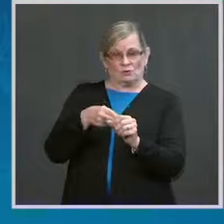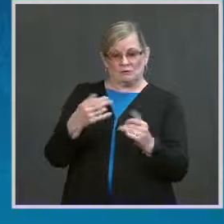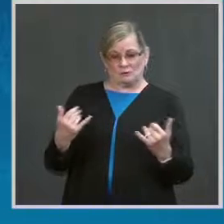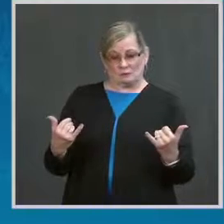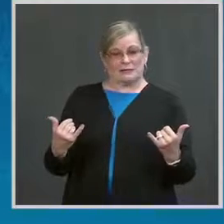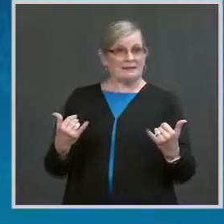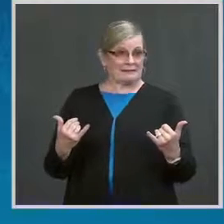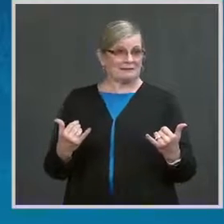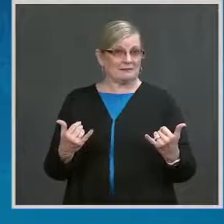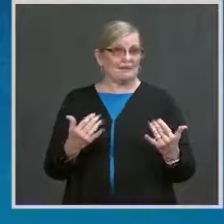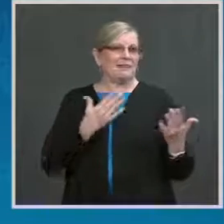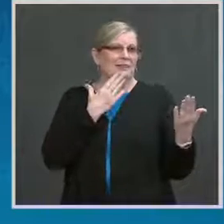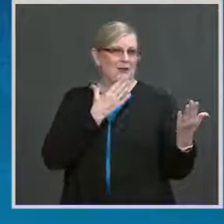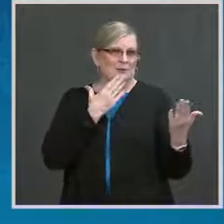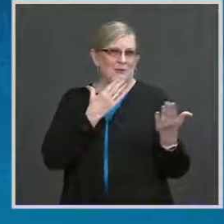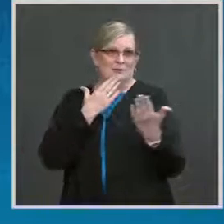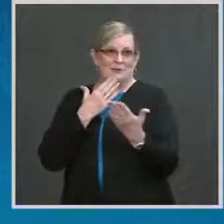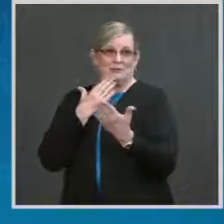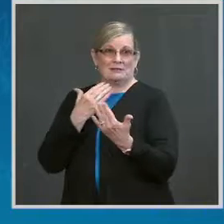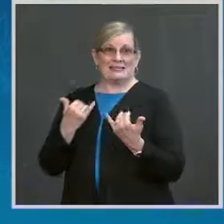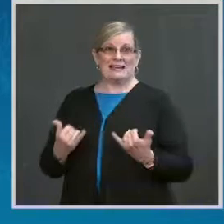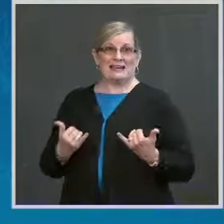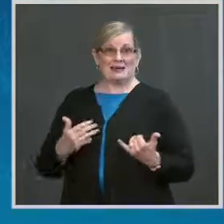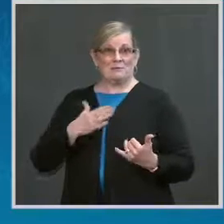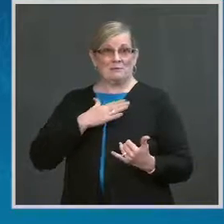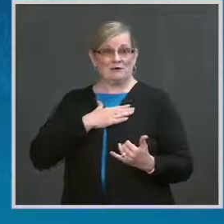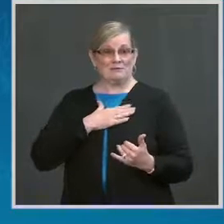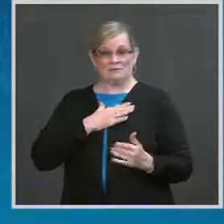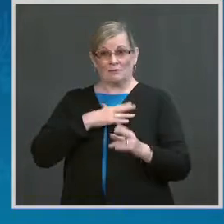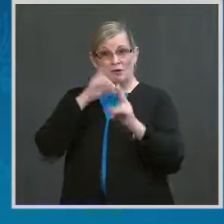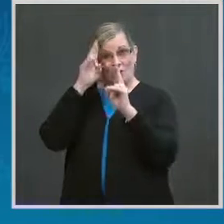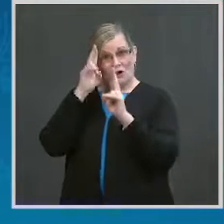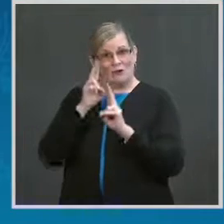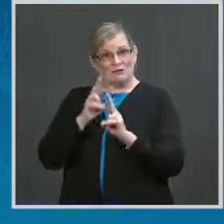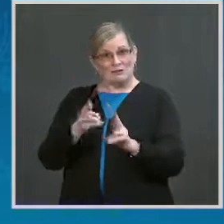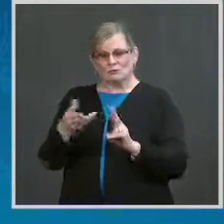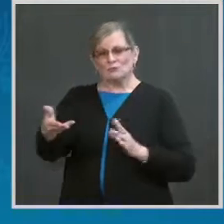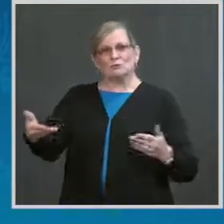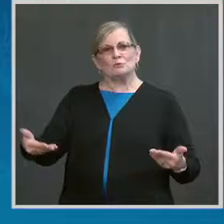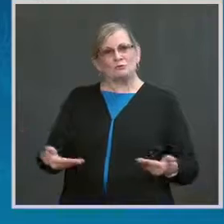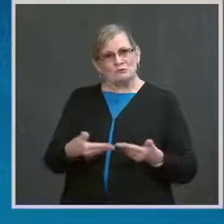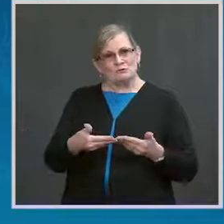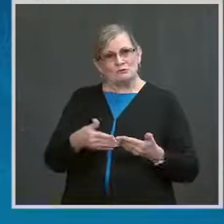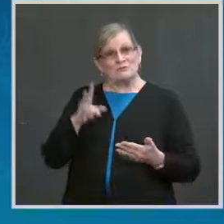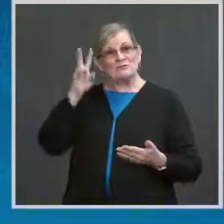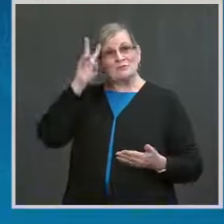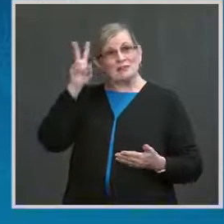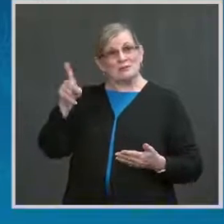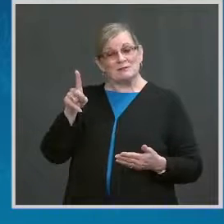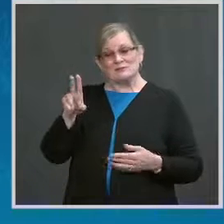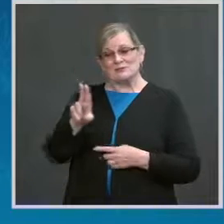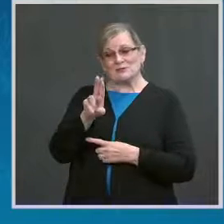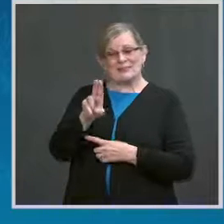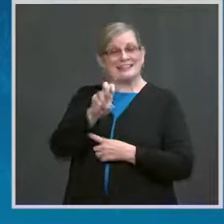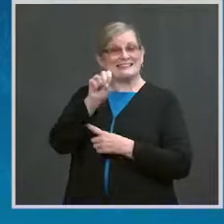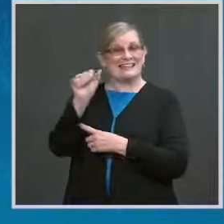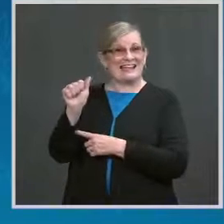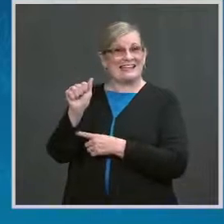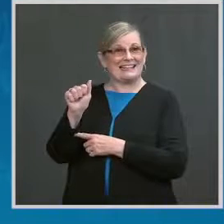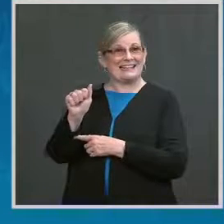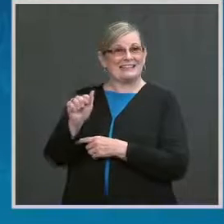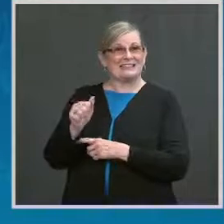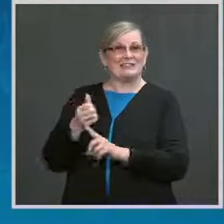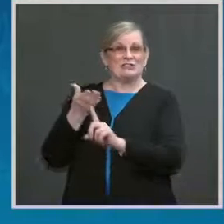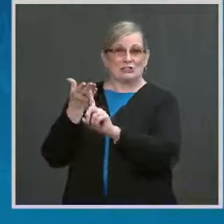It is now my honor to introduce to you the Vice President of the United States. She represents all of